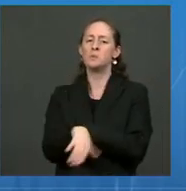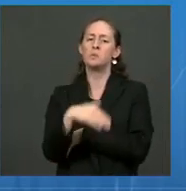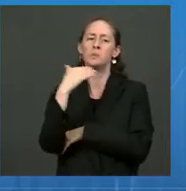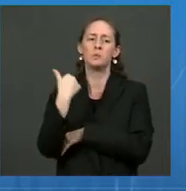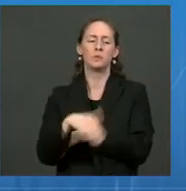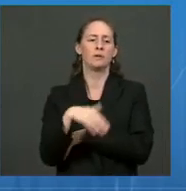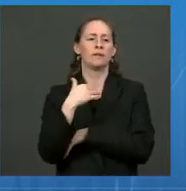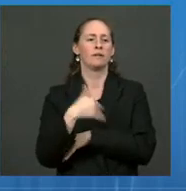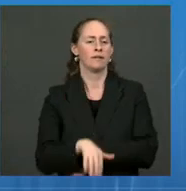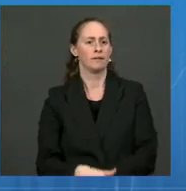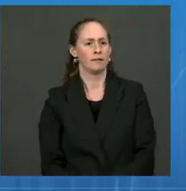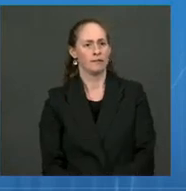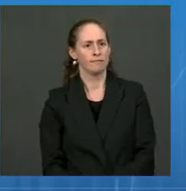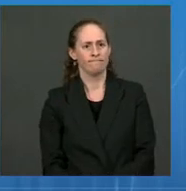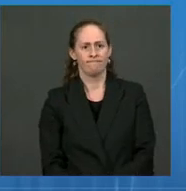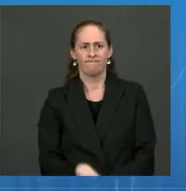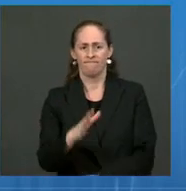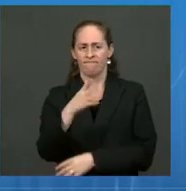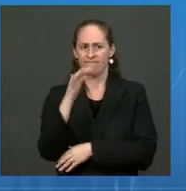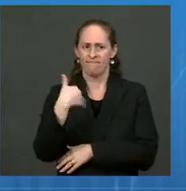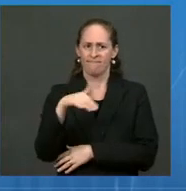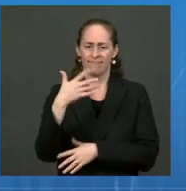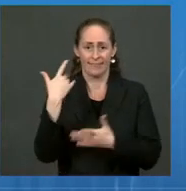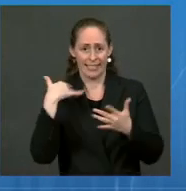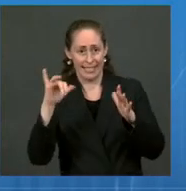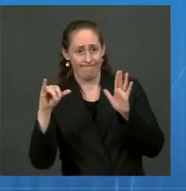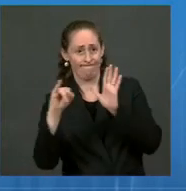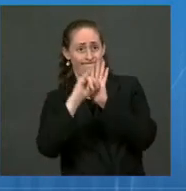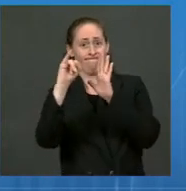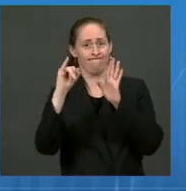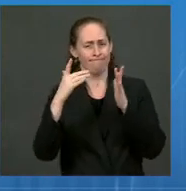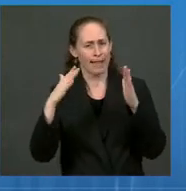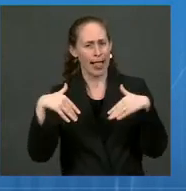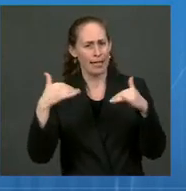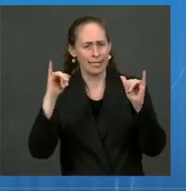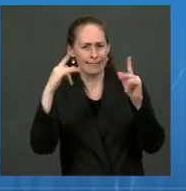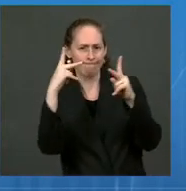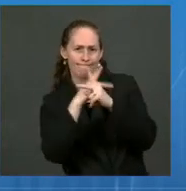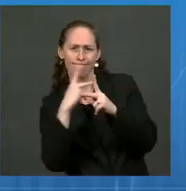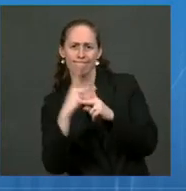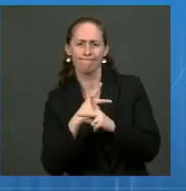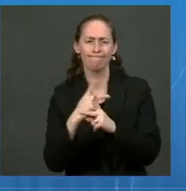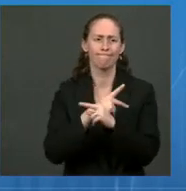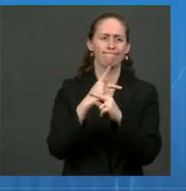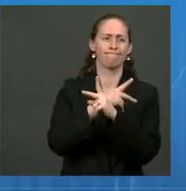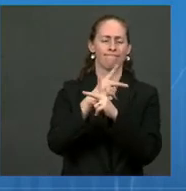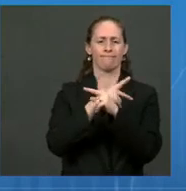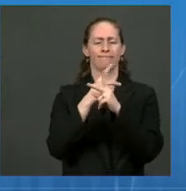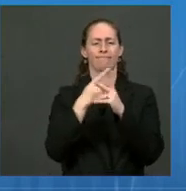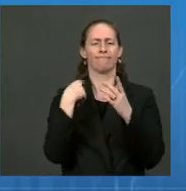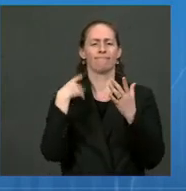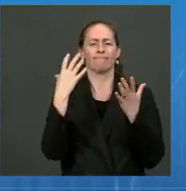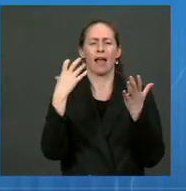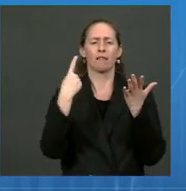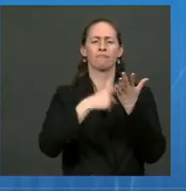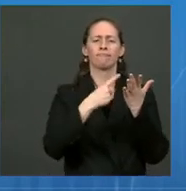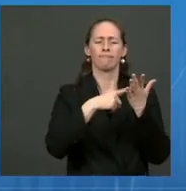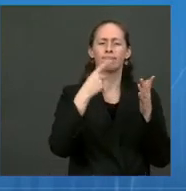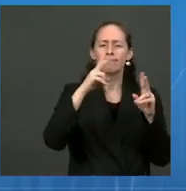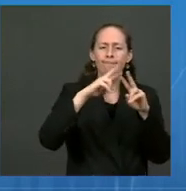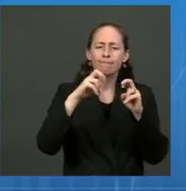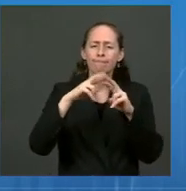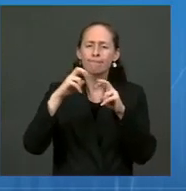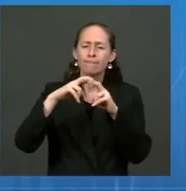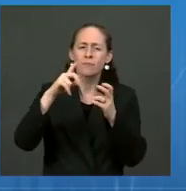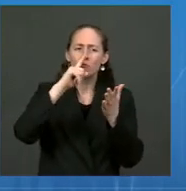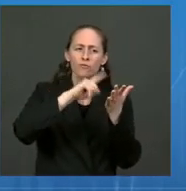process. Next slide. So let's take a look at the incidence of this. There have been a number of studies that have been published.